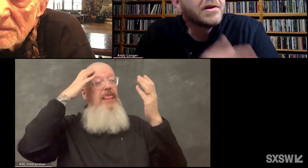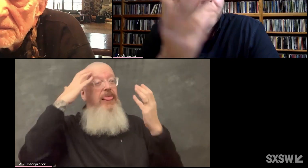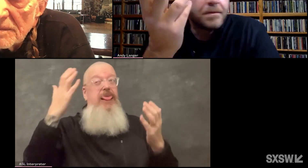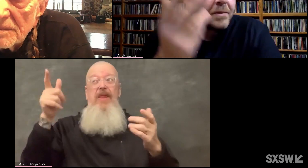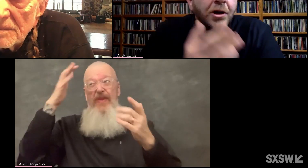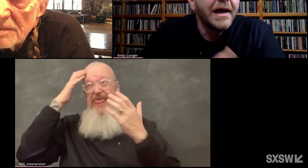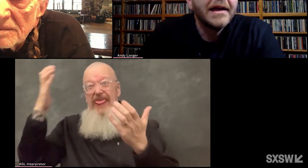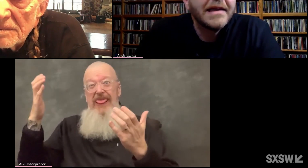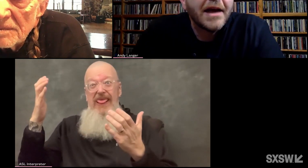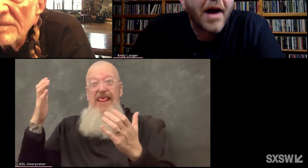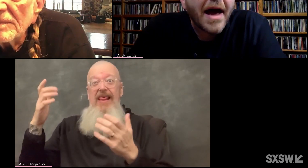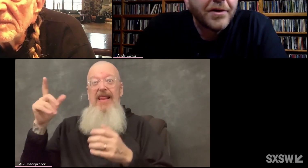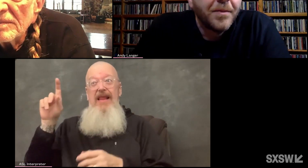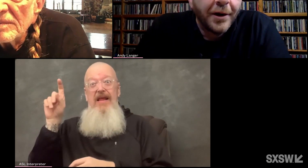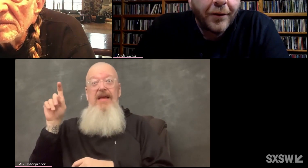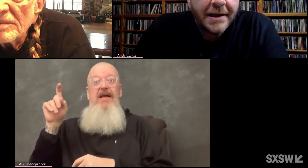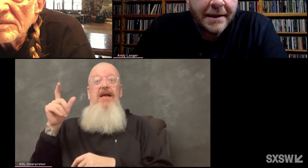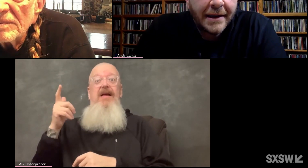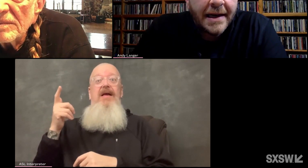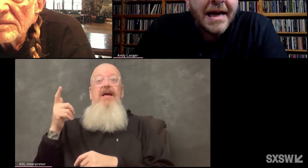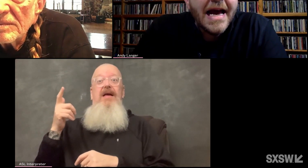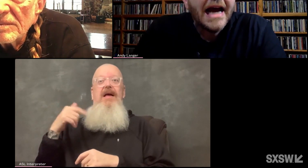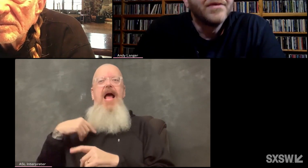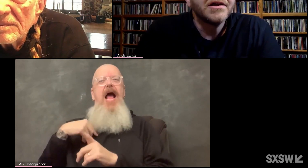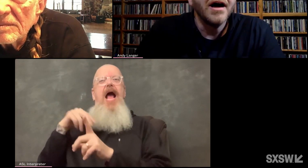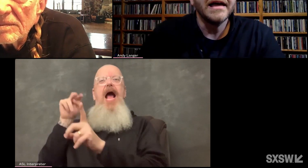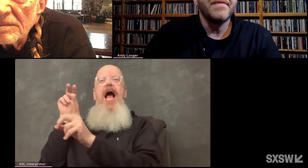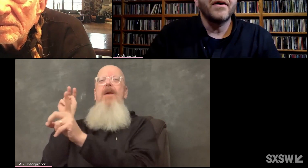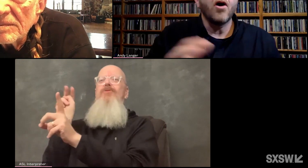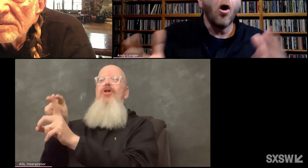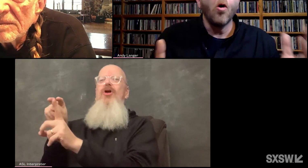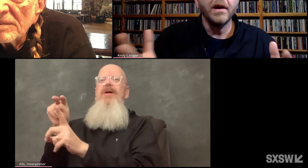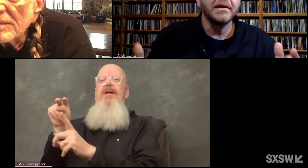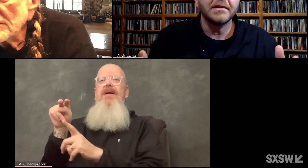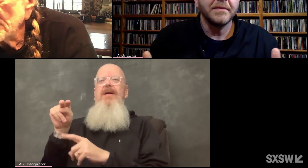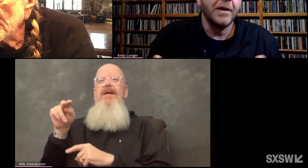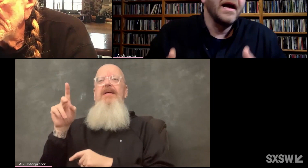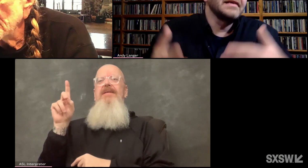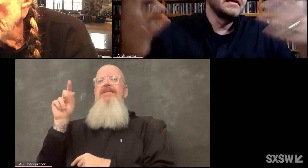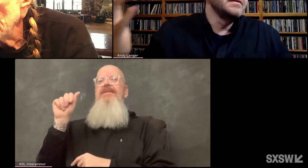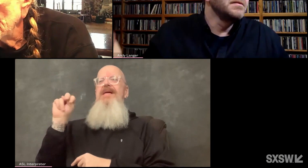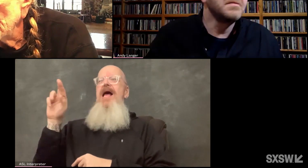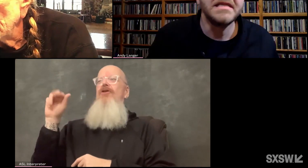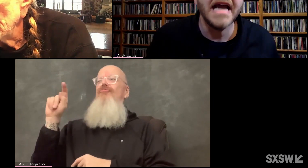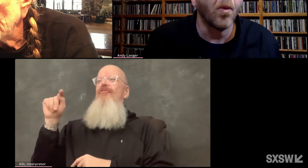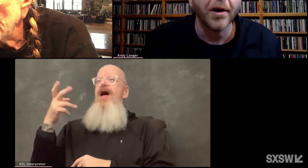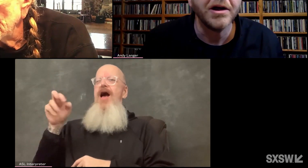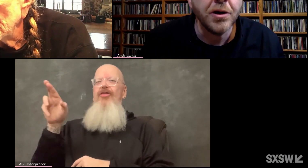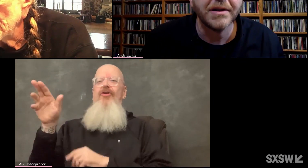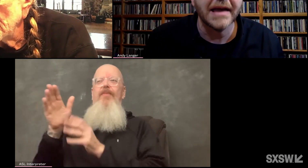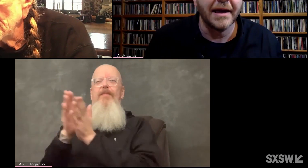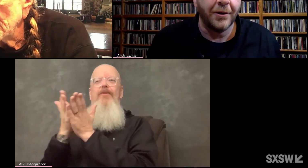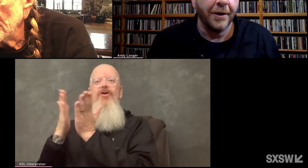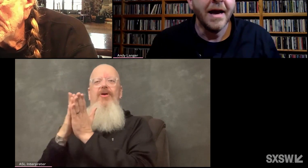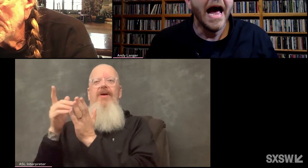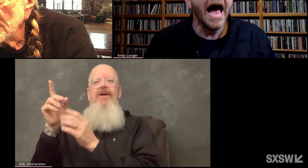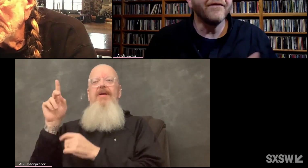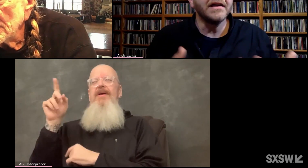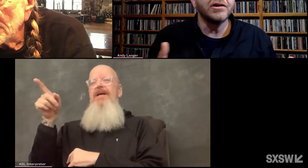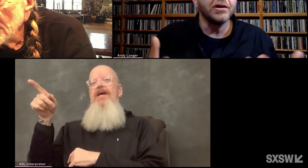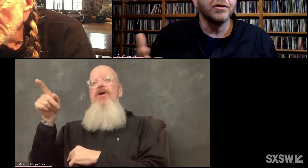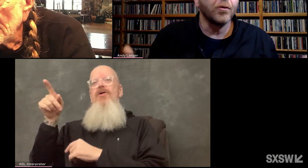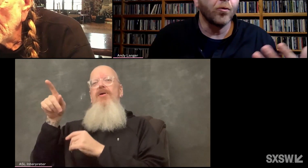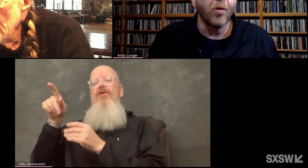I was looking at Dan Rather's book recently, and he was talking about always, you know, as a network news anchor,